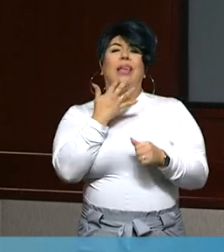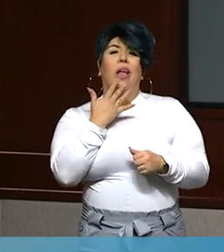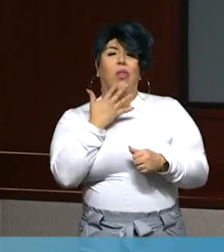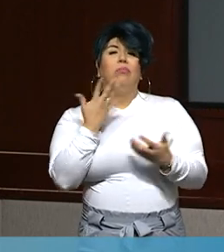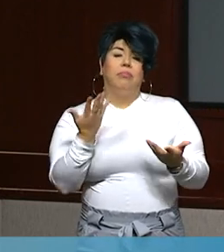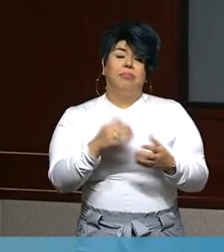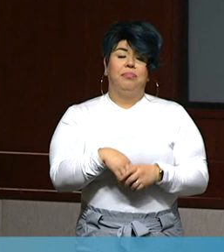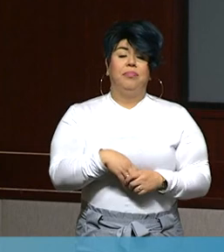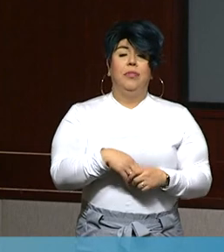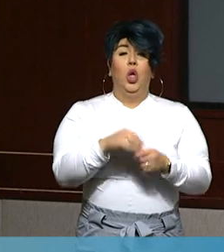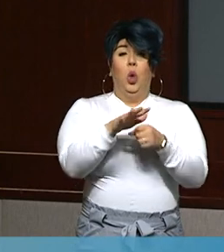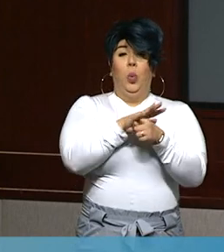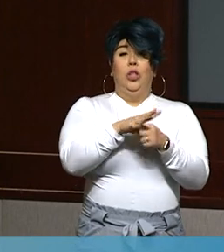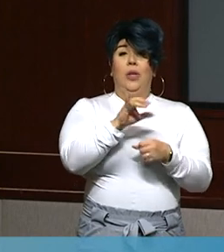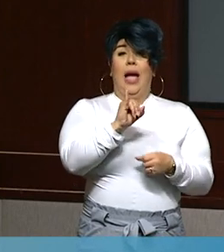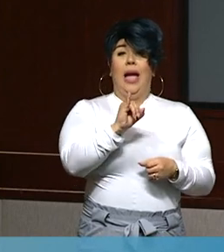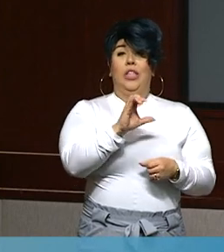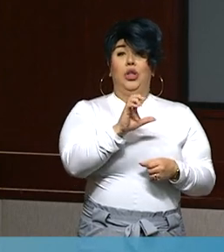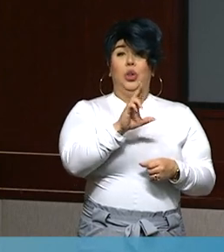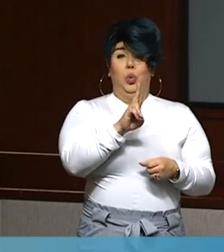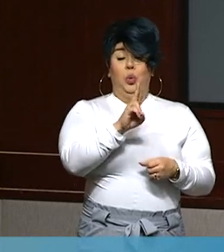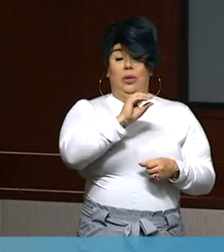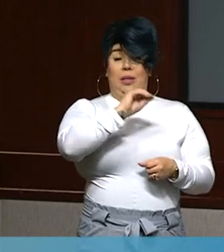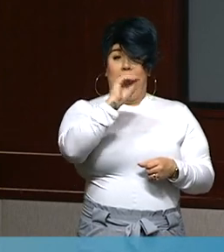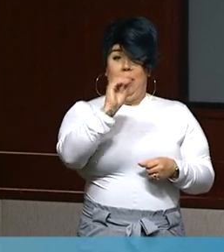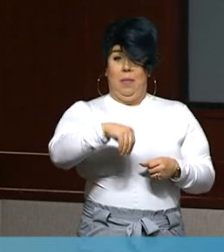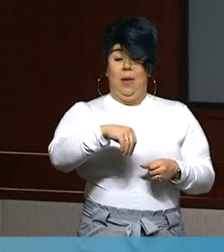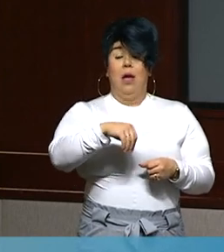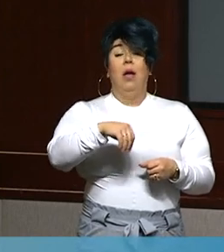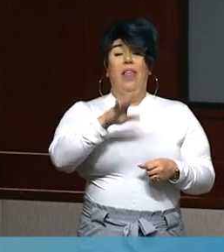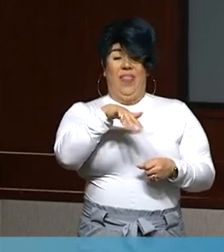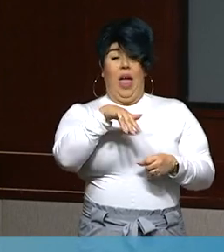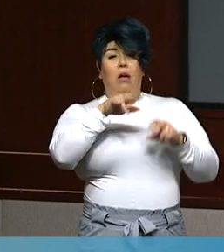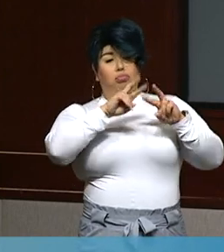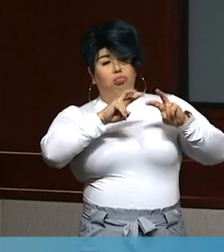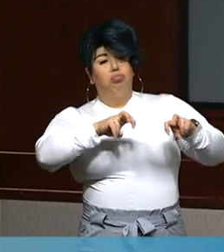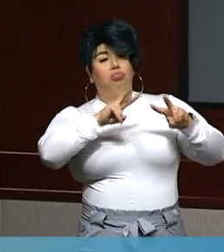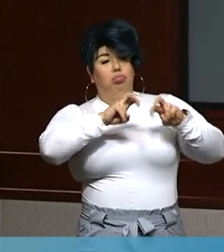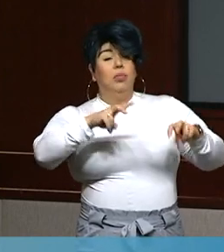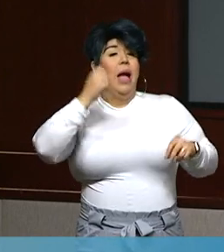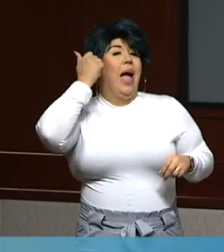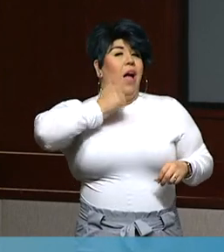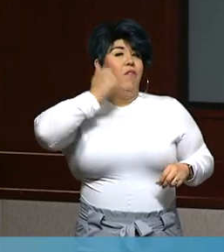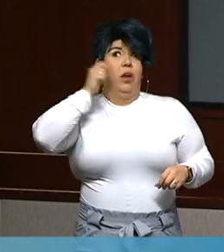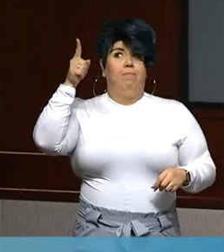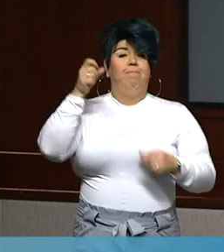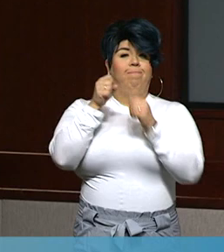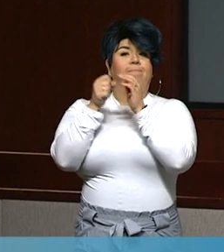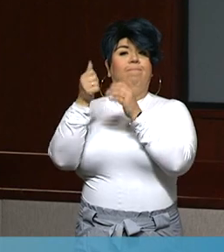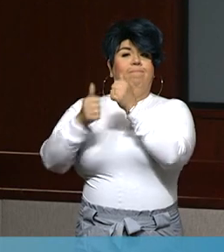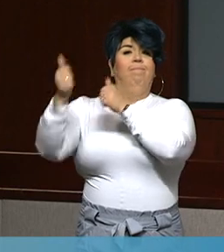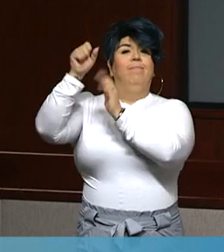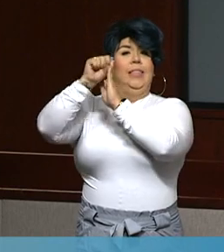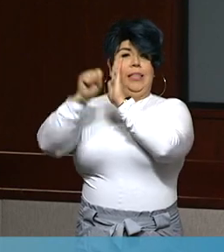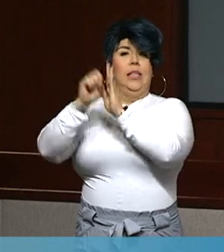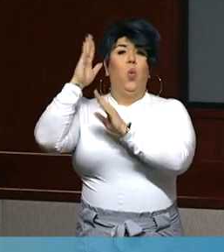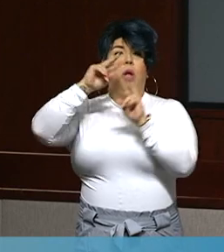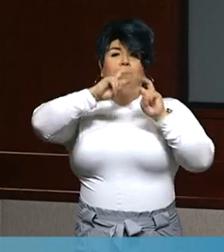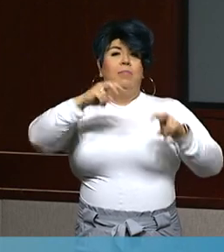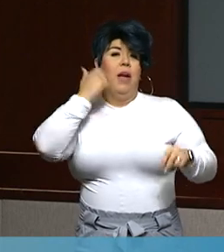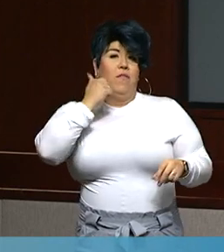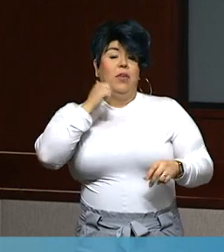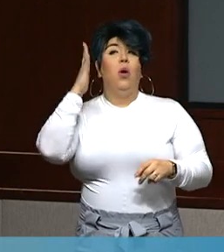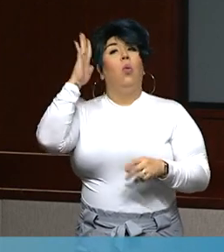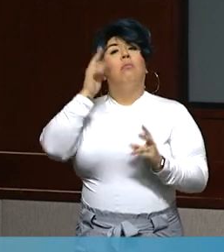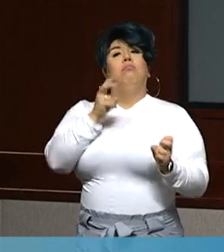Regional ICU capacity will be evaluated on a daily basis by the state and posted on their website at covid19